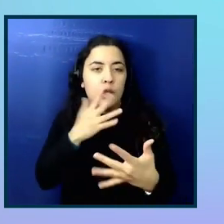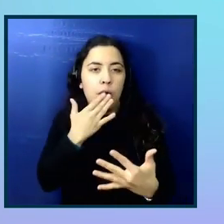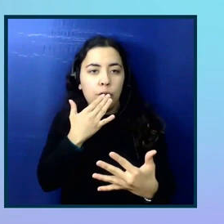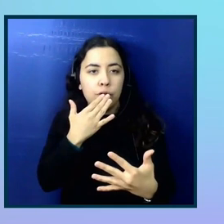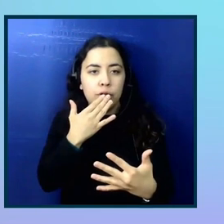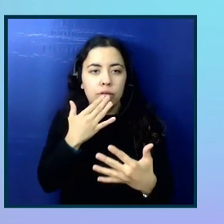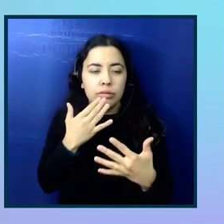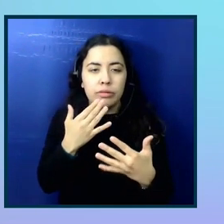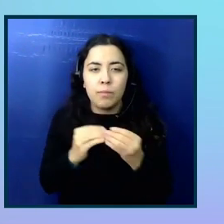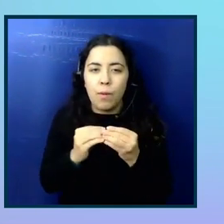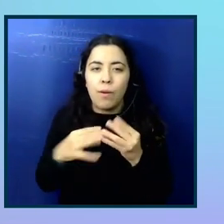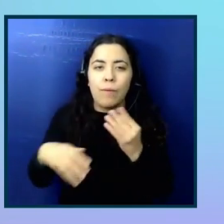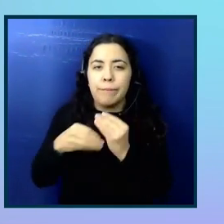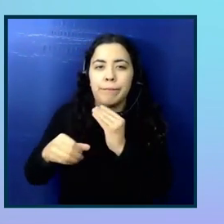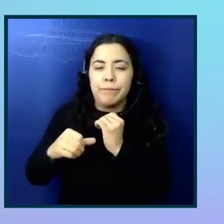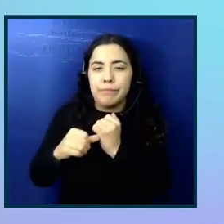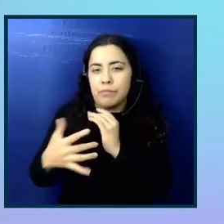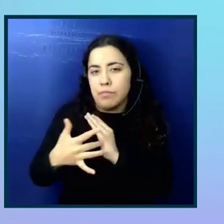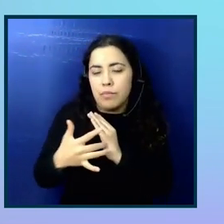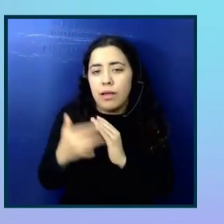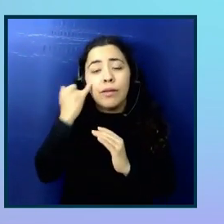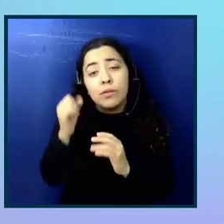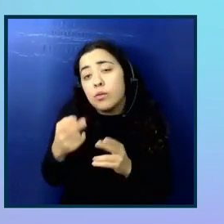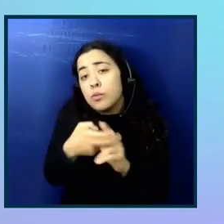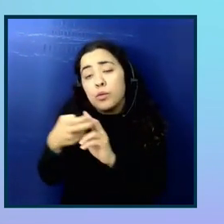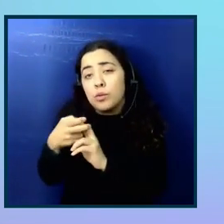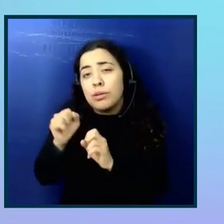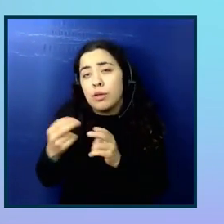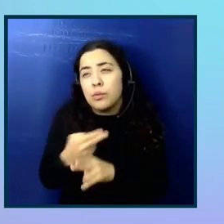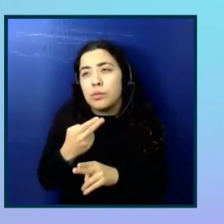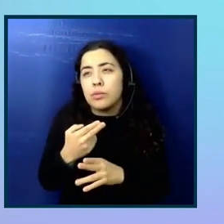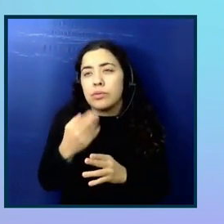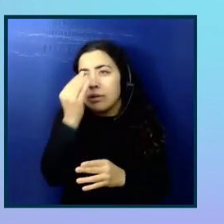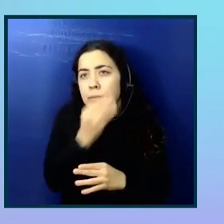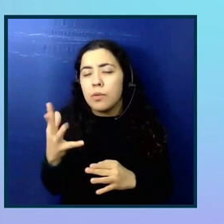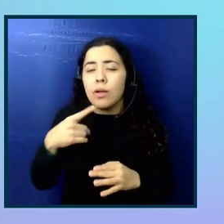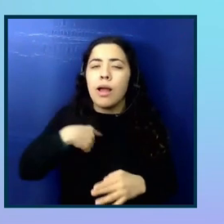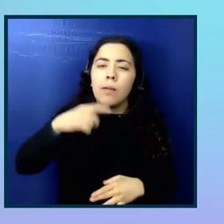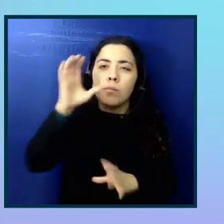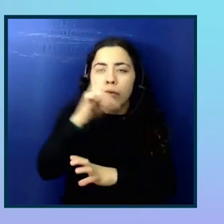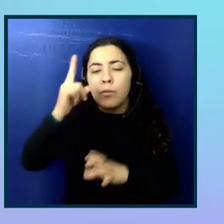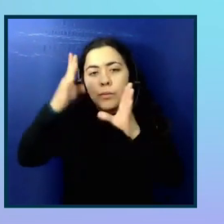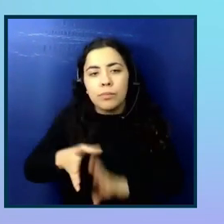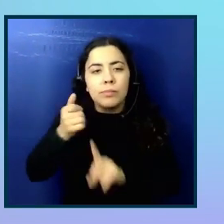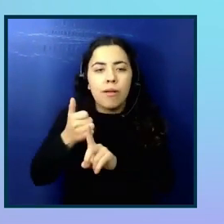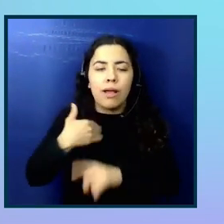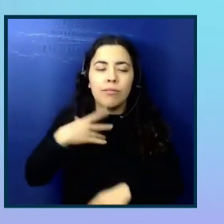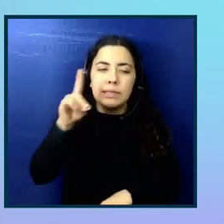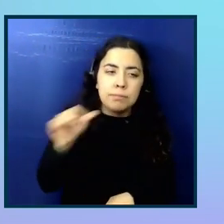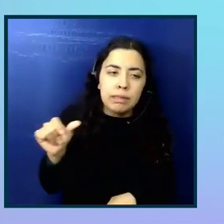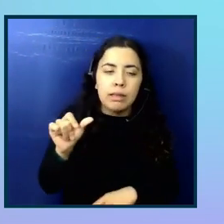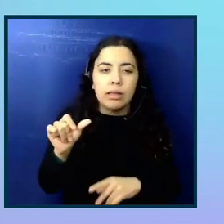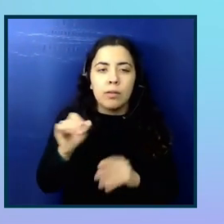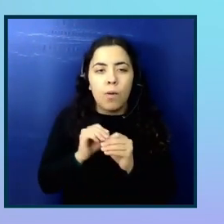if you ask, and if you can recruit saying, you need participants who are living with a disability, then I think